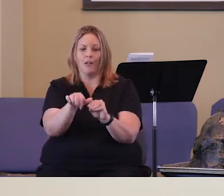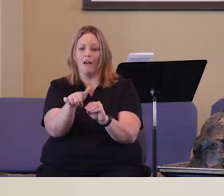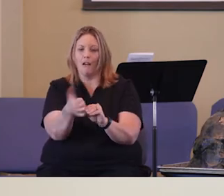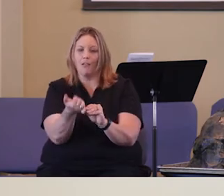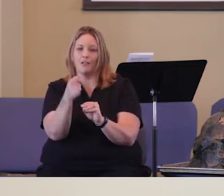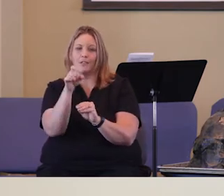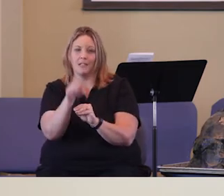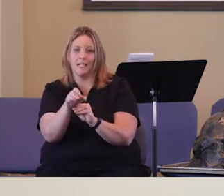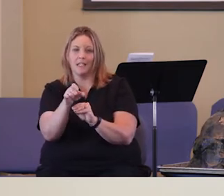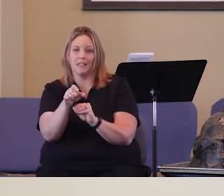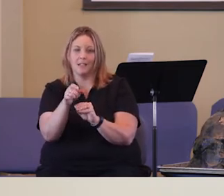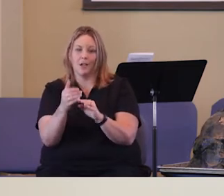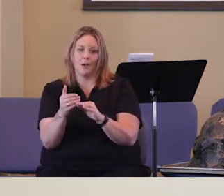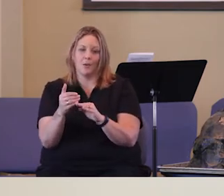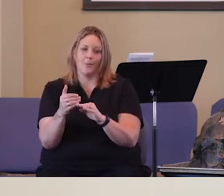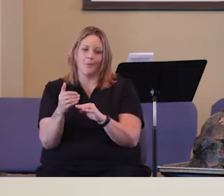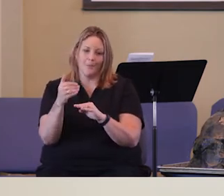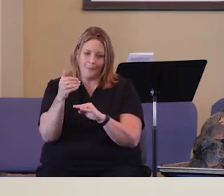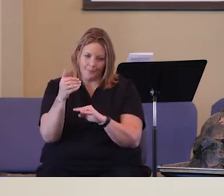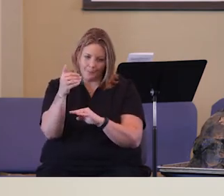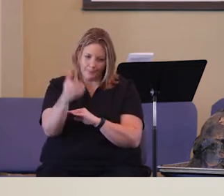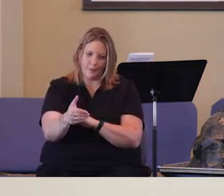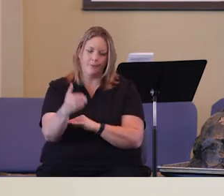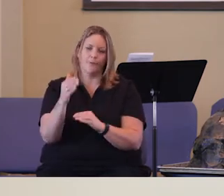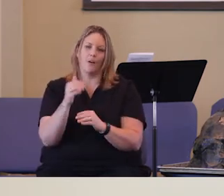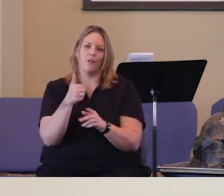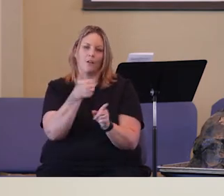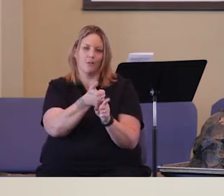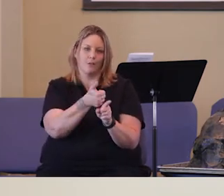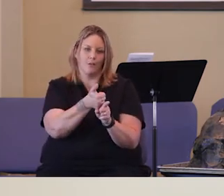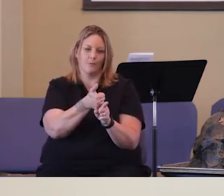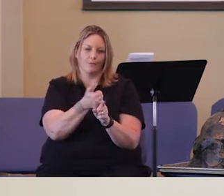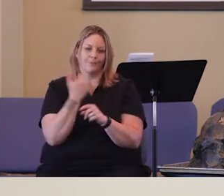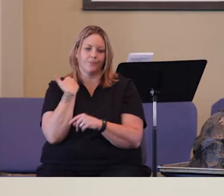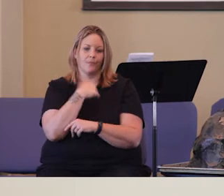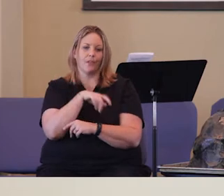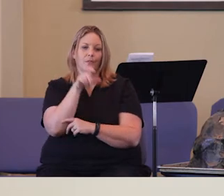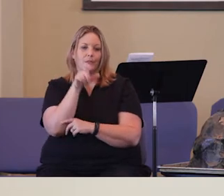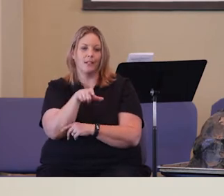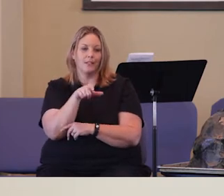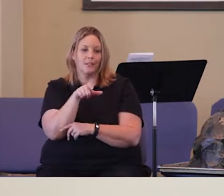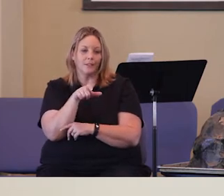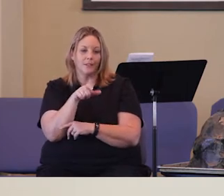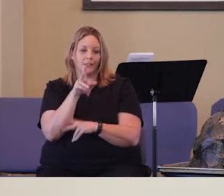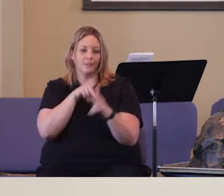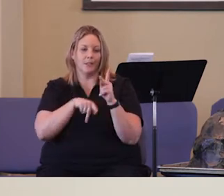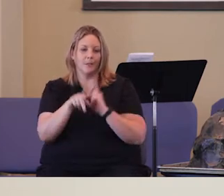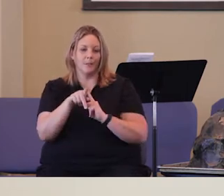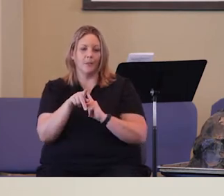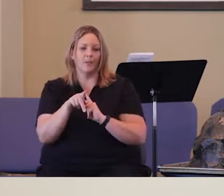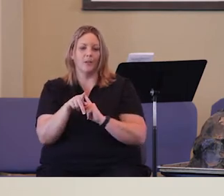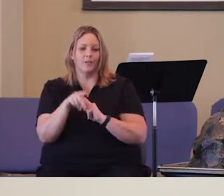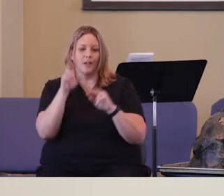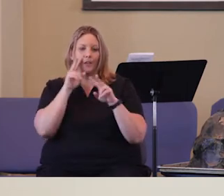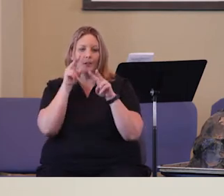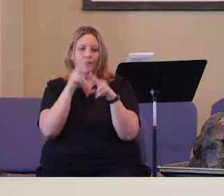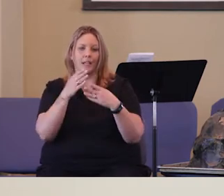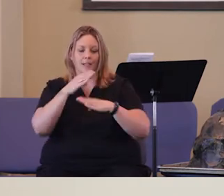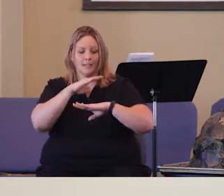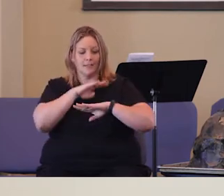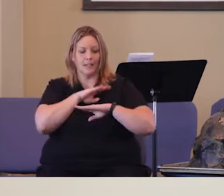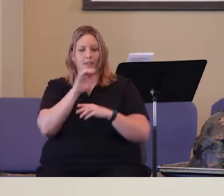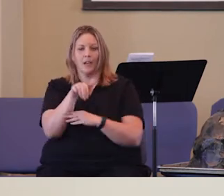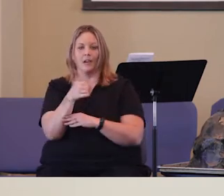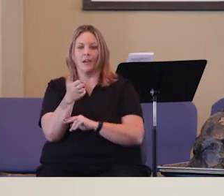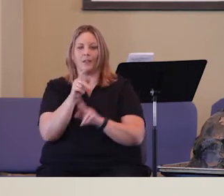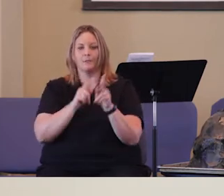In the Bible says, put others' needs before your own. That we are to be people that are always looking towards